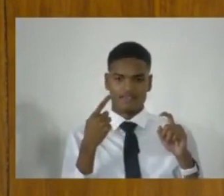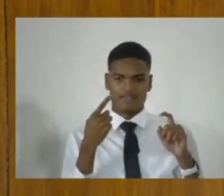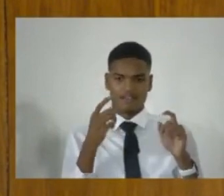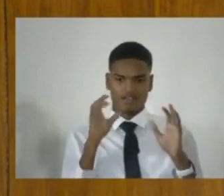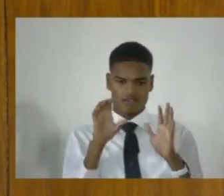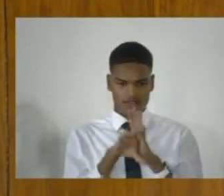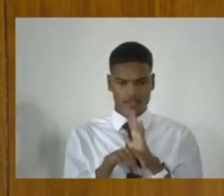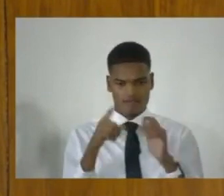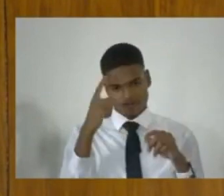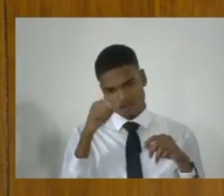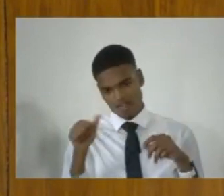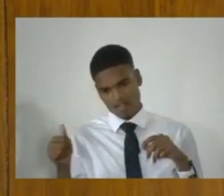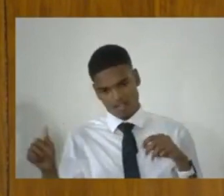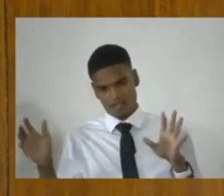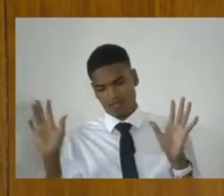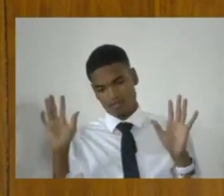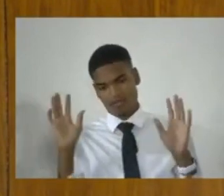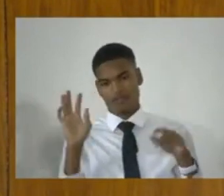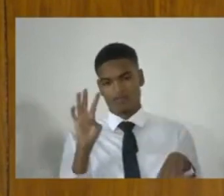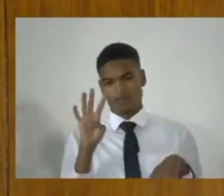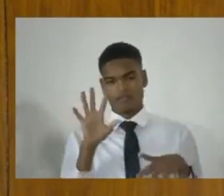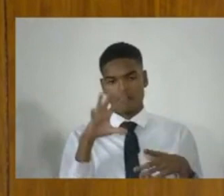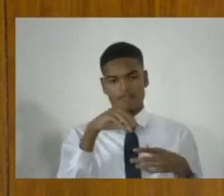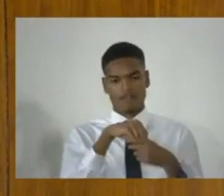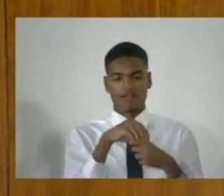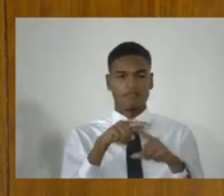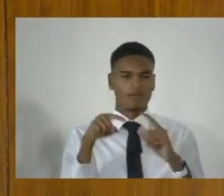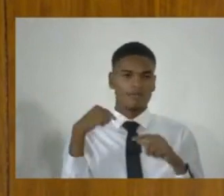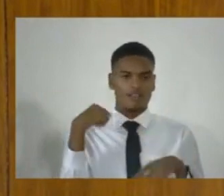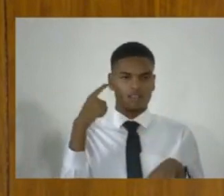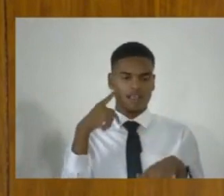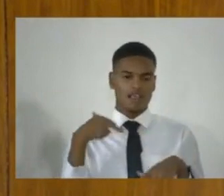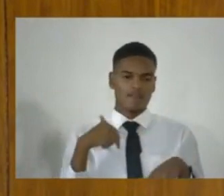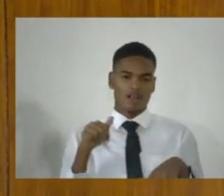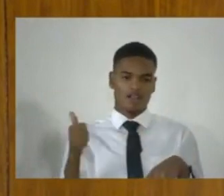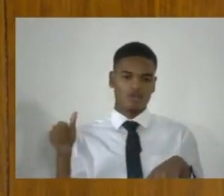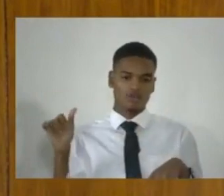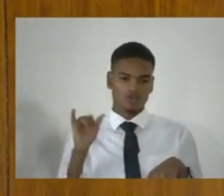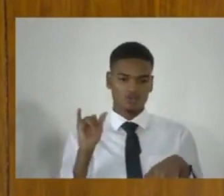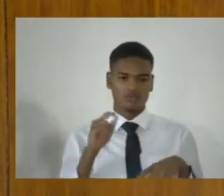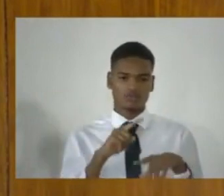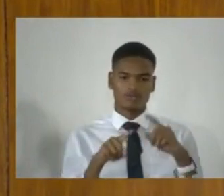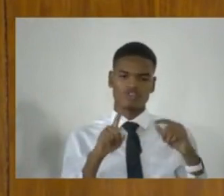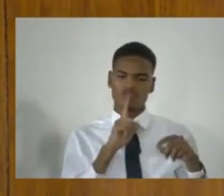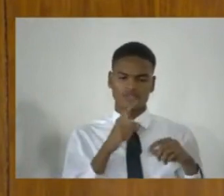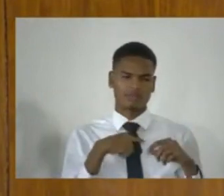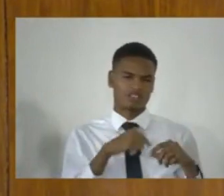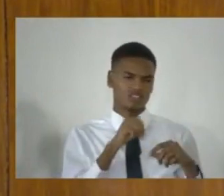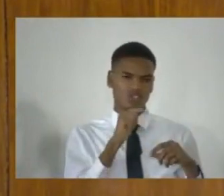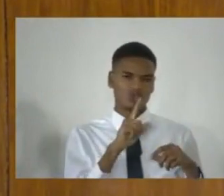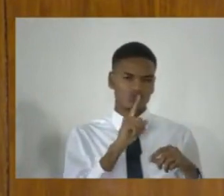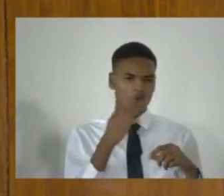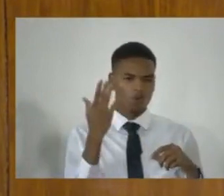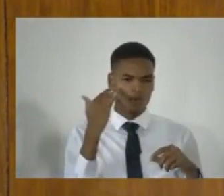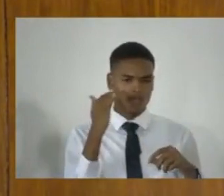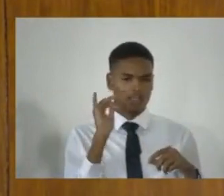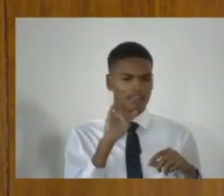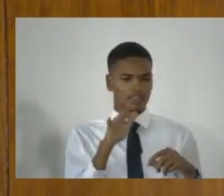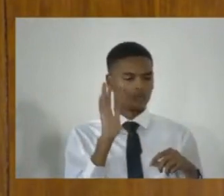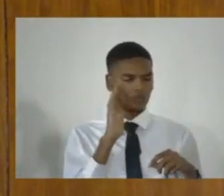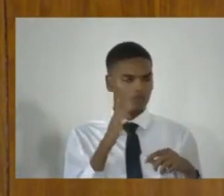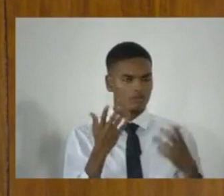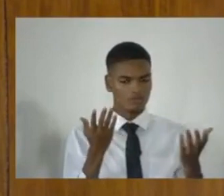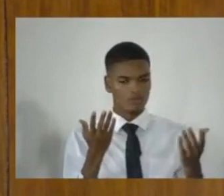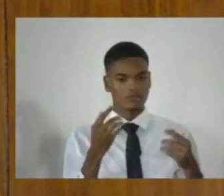45 being one of them, but I think there are others as well. And I'm quite not sure why that would be, to my mind.